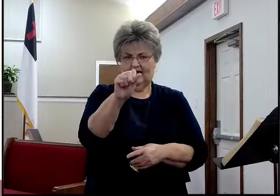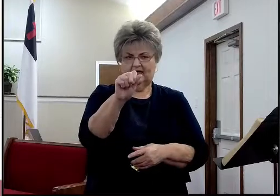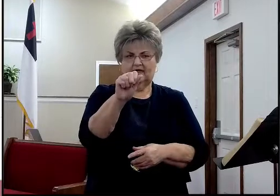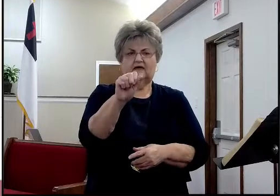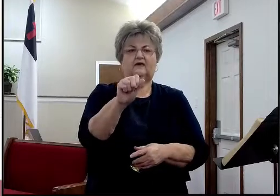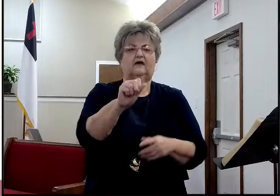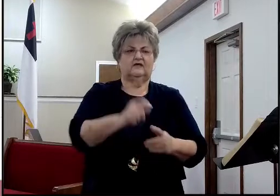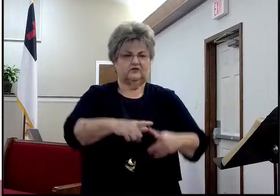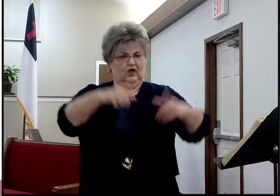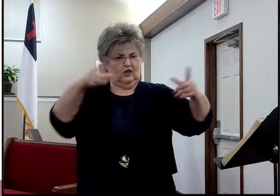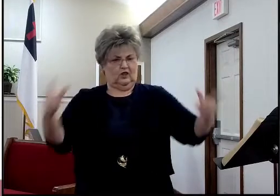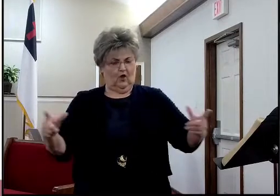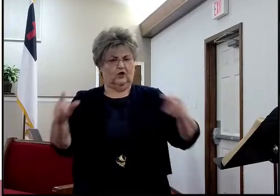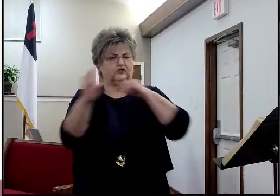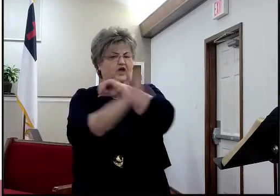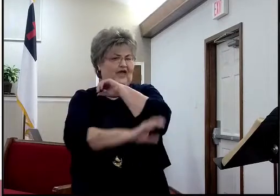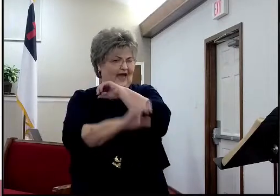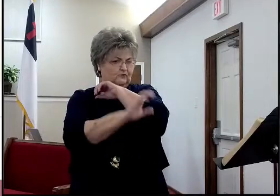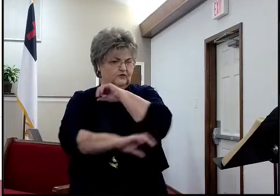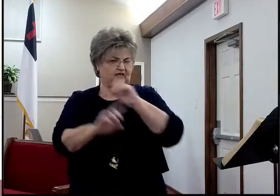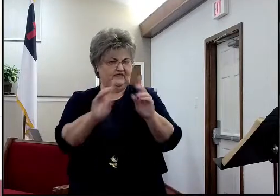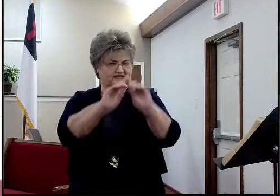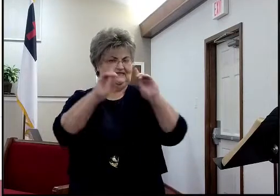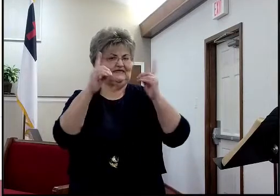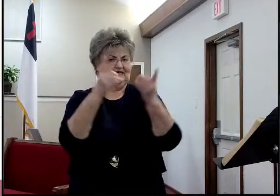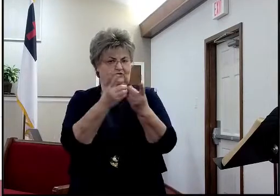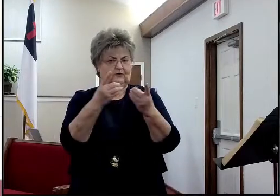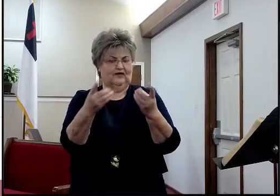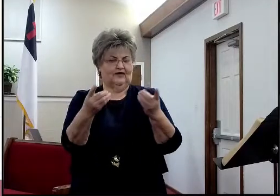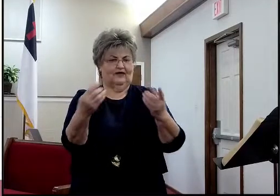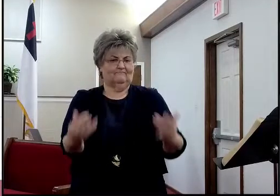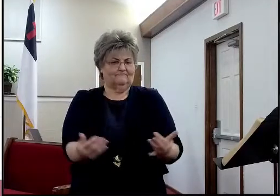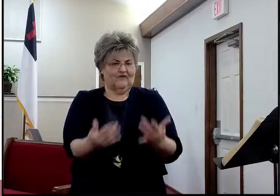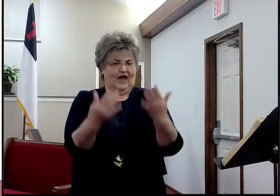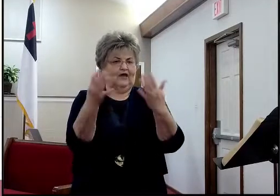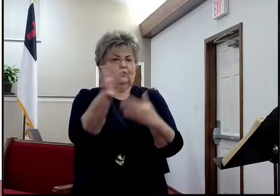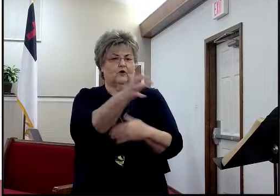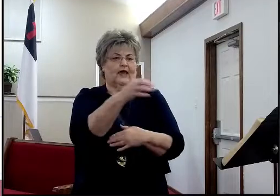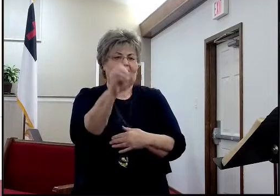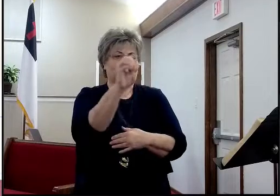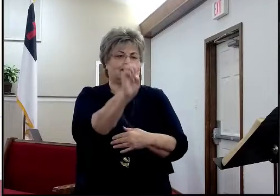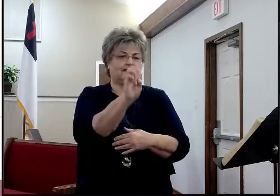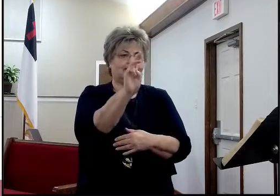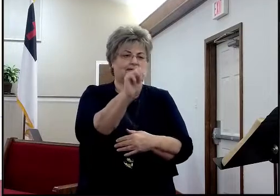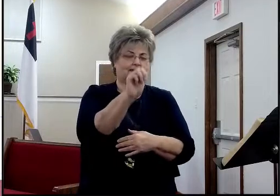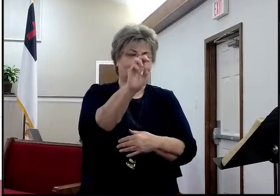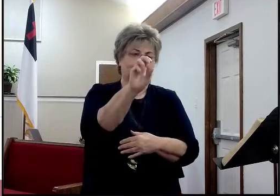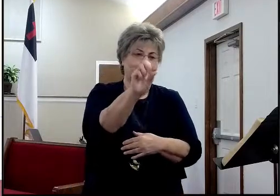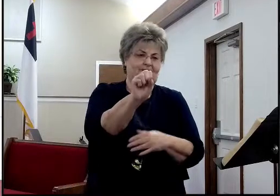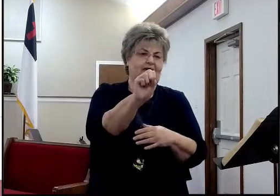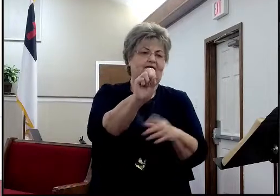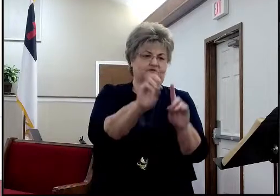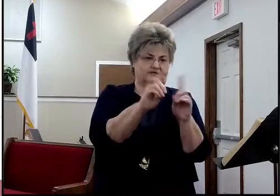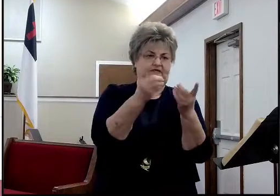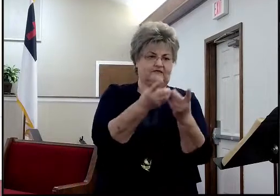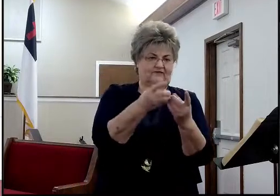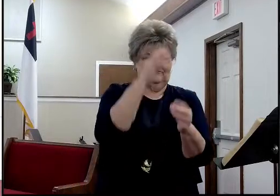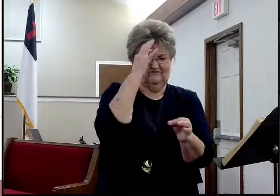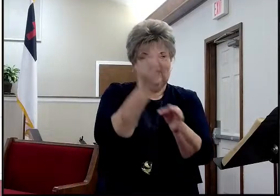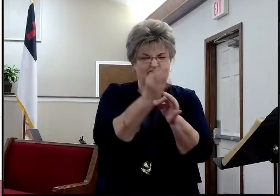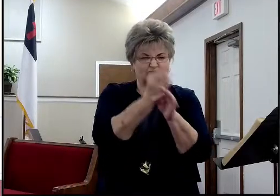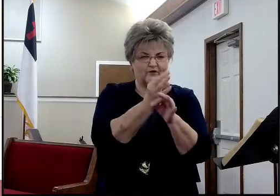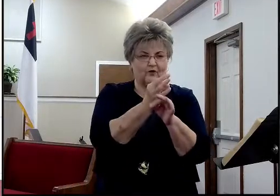large county district fire and EMS service. And so this is what we're giving to them. We call it the Faithful Watchmen Award. Same thing.